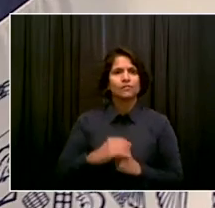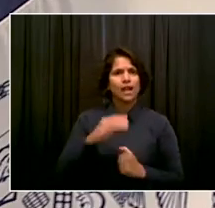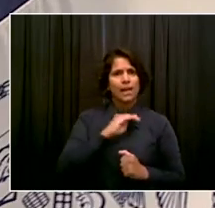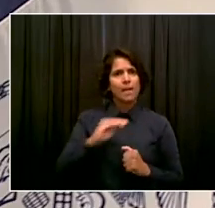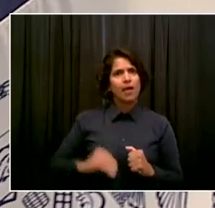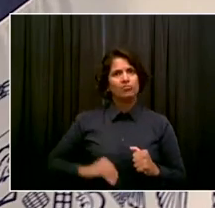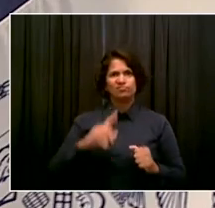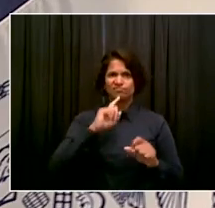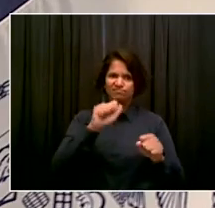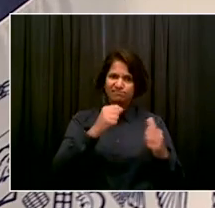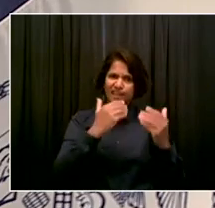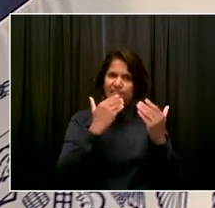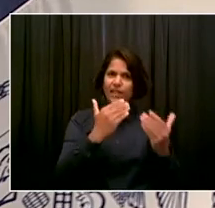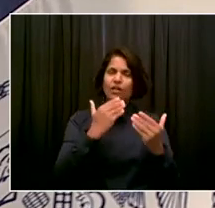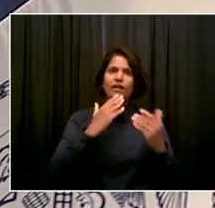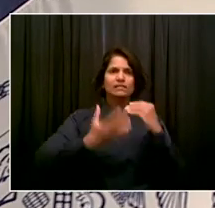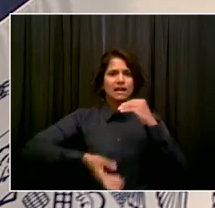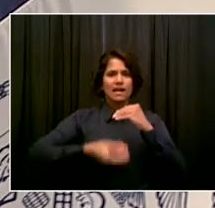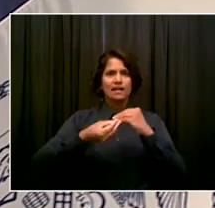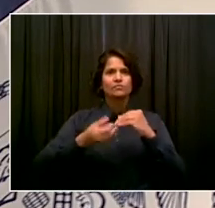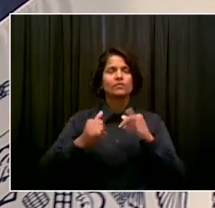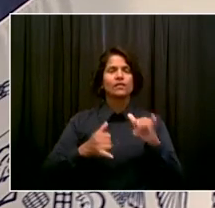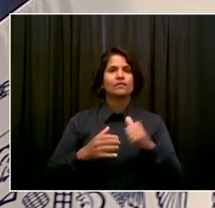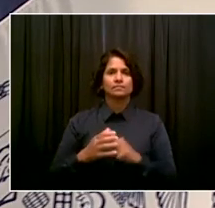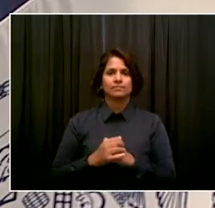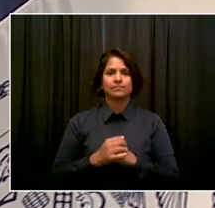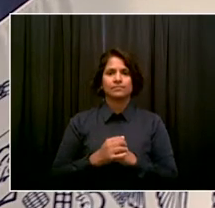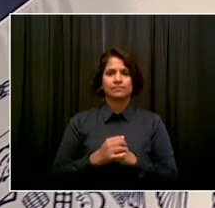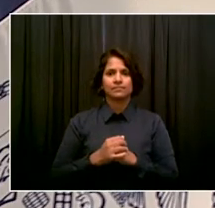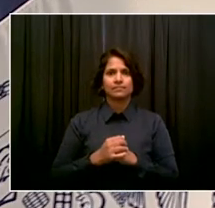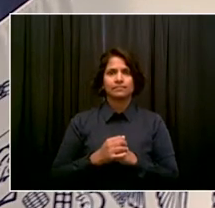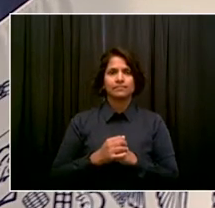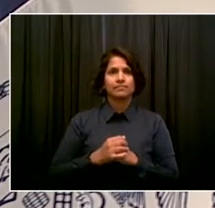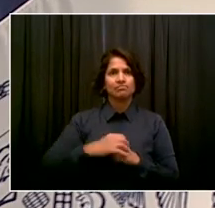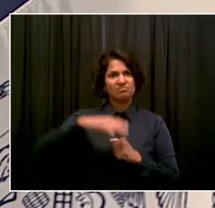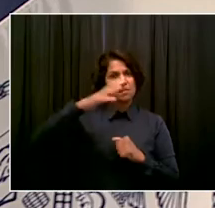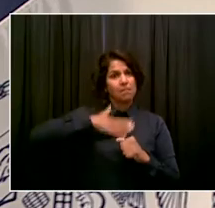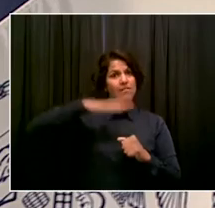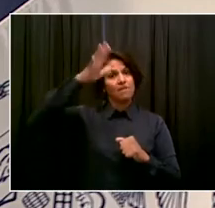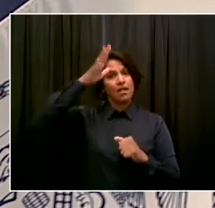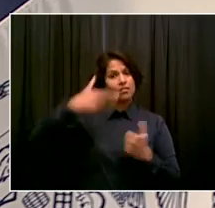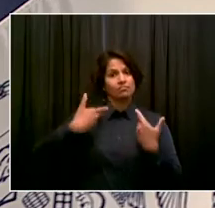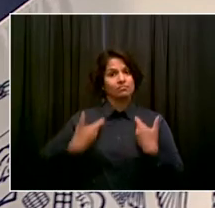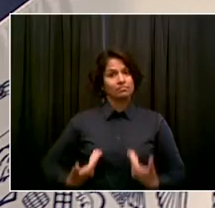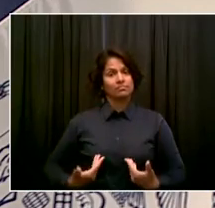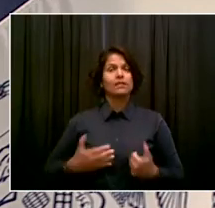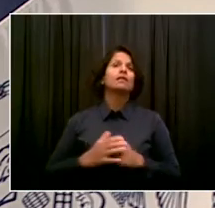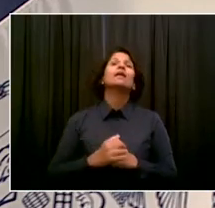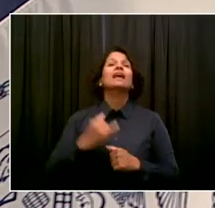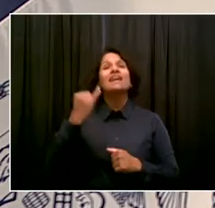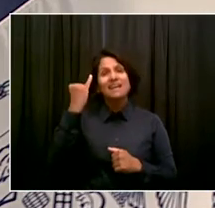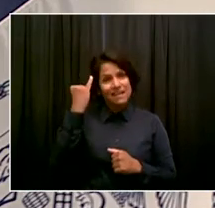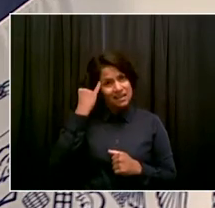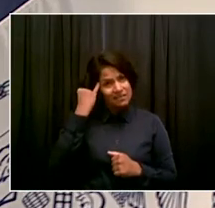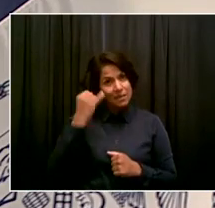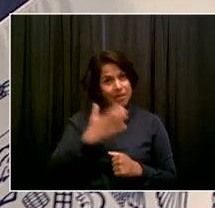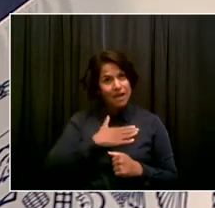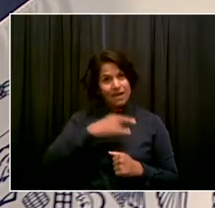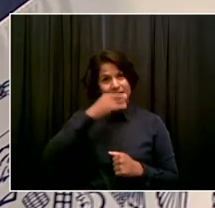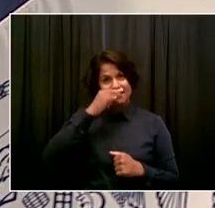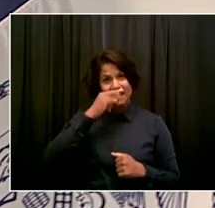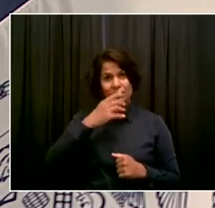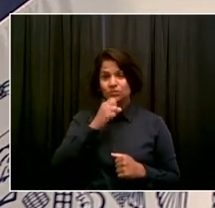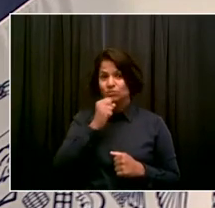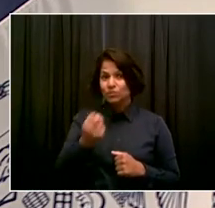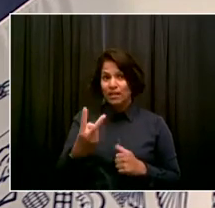Dave's point. I'm a parent. If my kids were school age, 12 years old and up, I